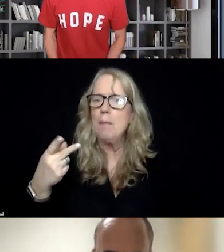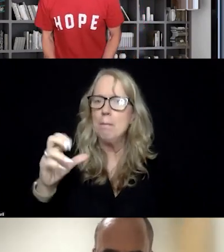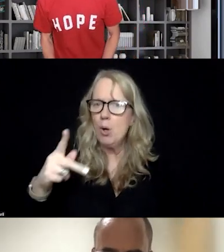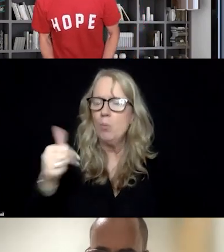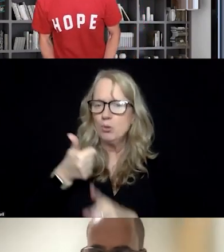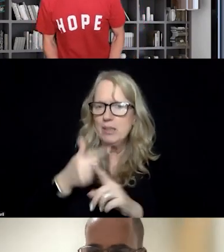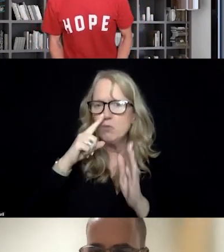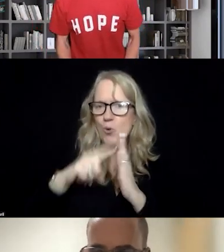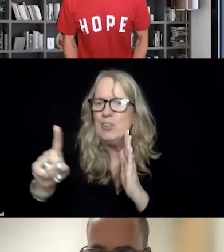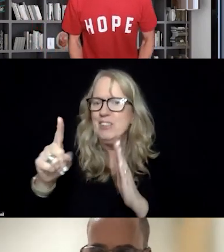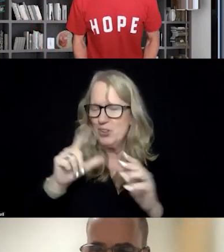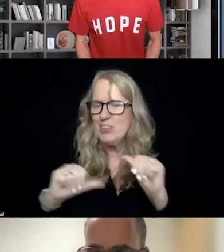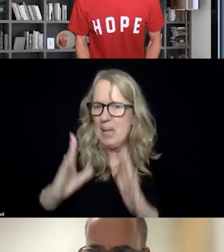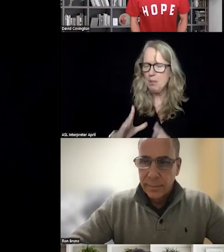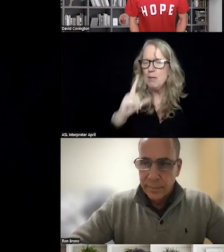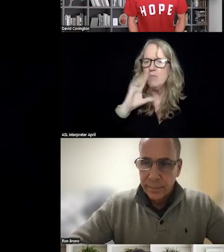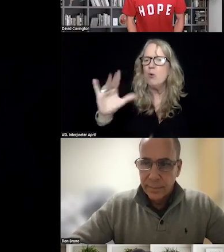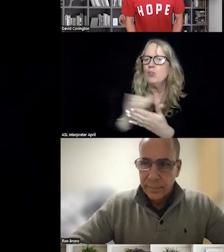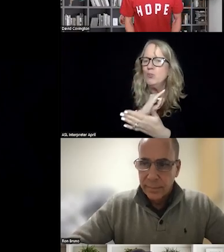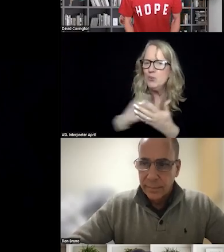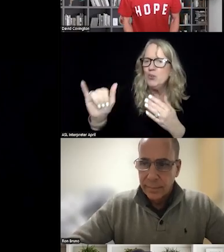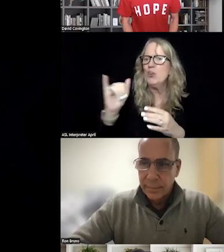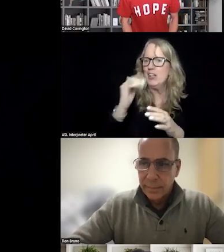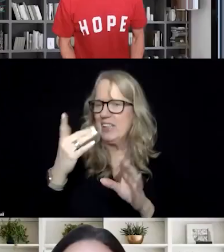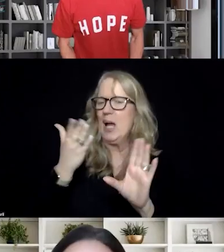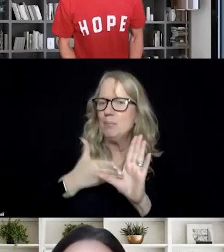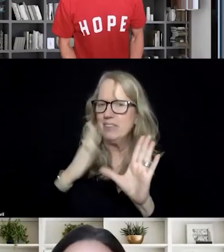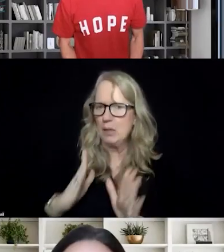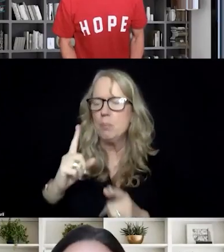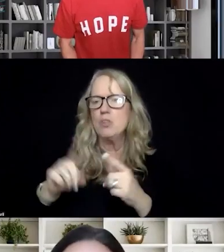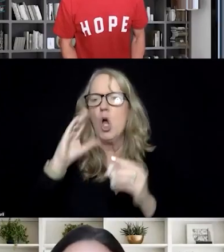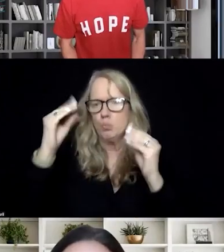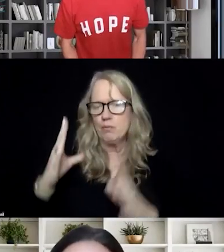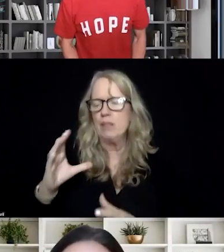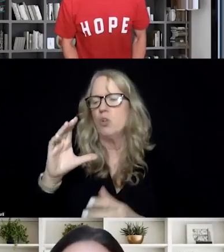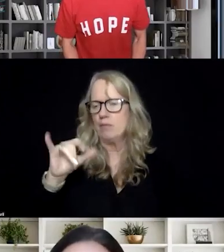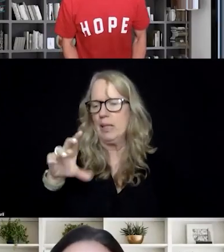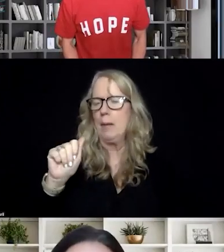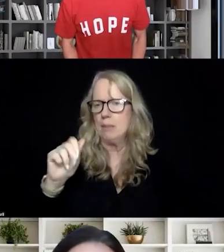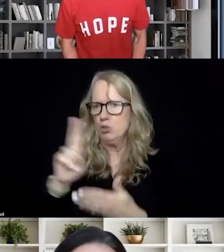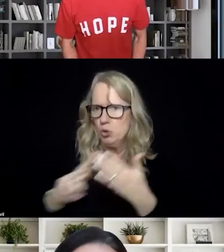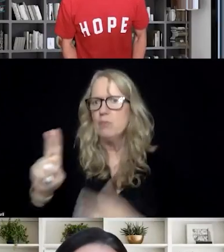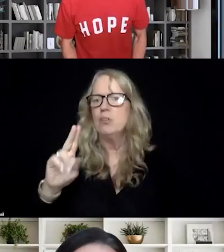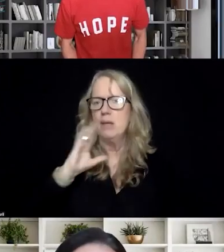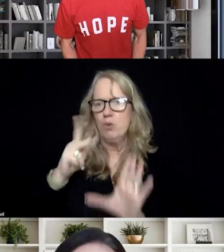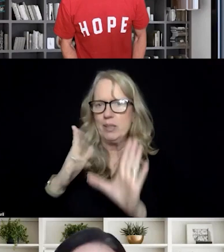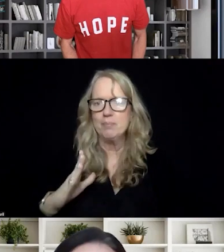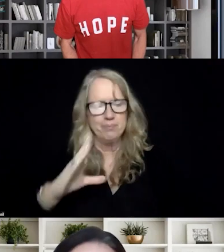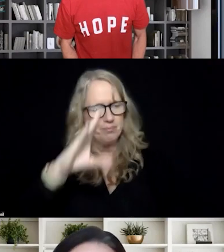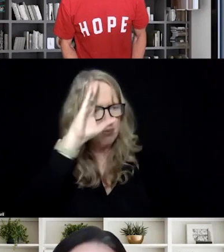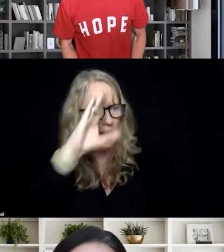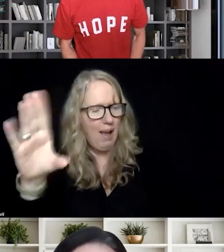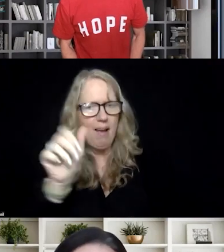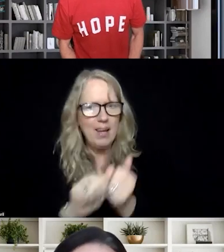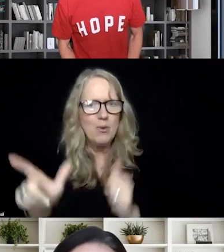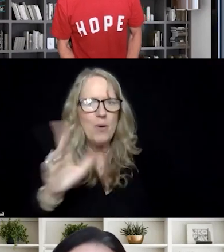scientist with New York State Psychiatric Institute and assistant professor, Columbia University Department of Psychiatry. Hi, everyone. I'm